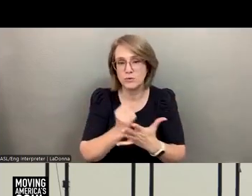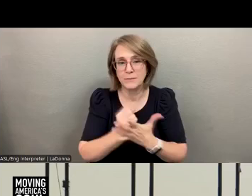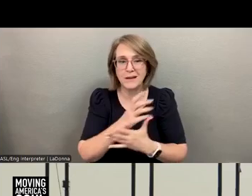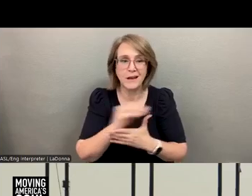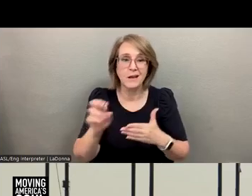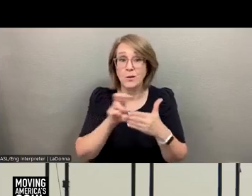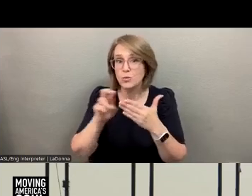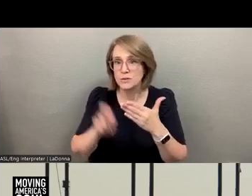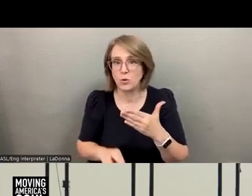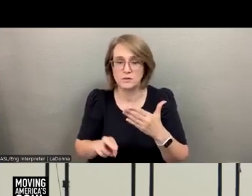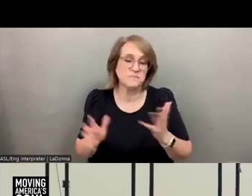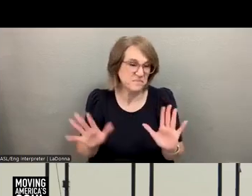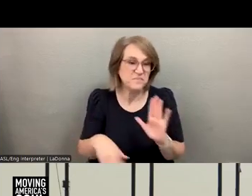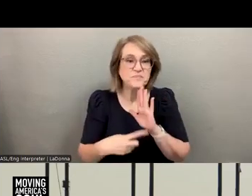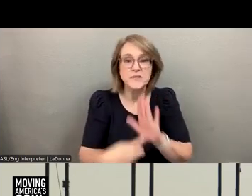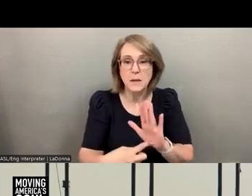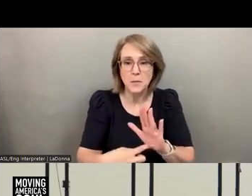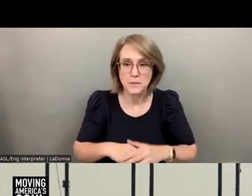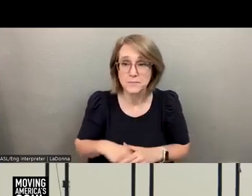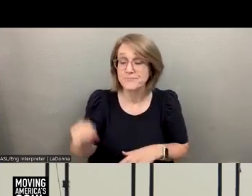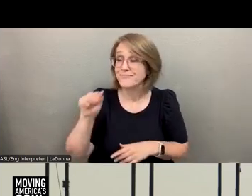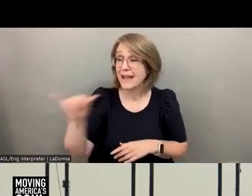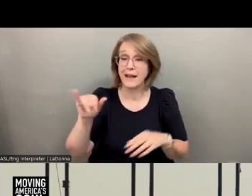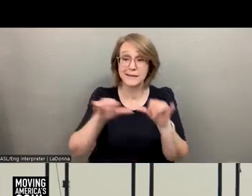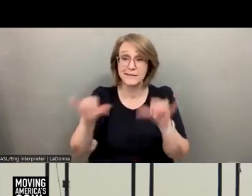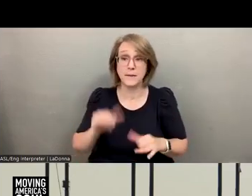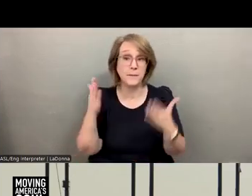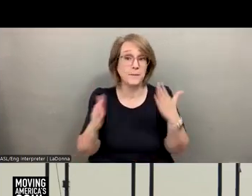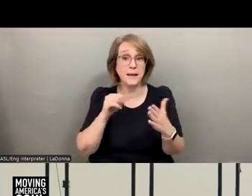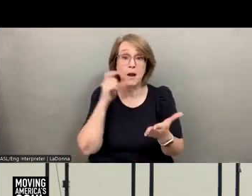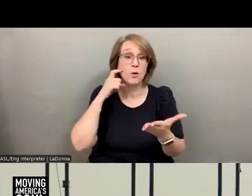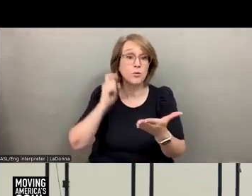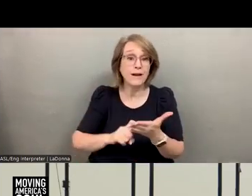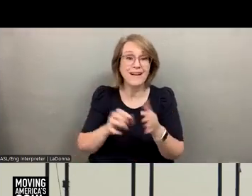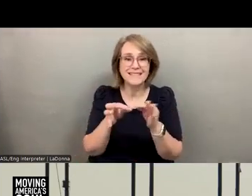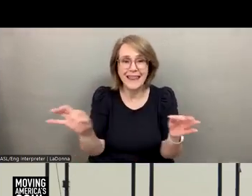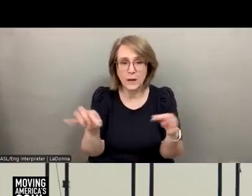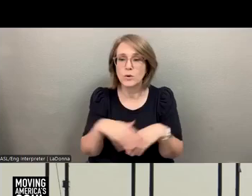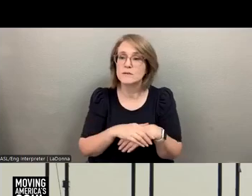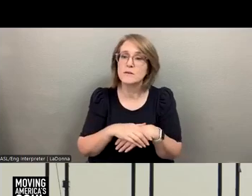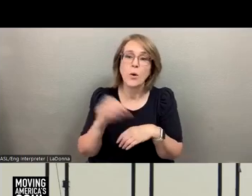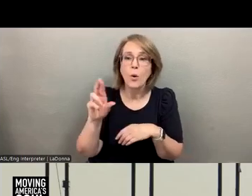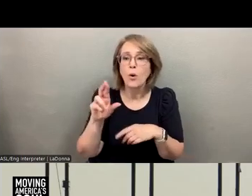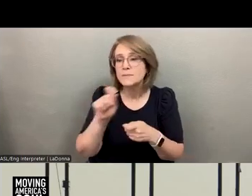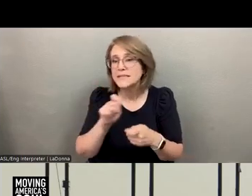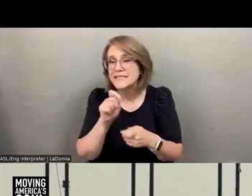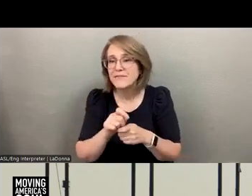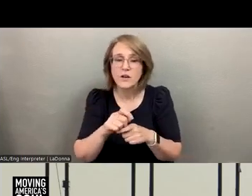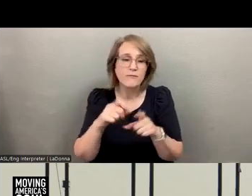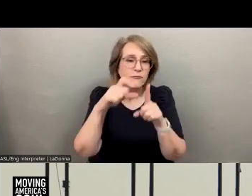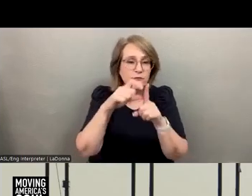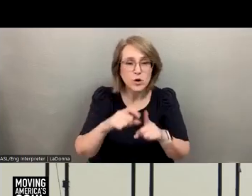results. For example, an AI system might not recognize the nuances in language, colloquial verbiage and things like that